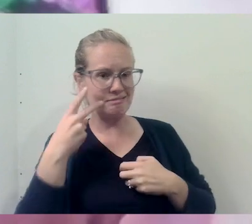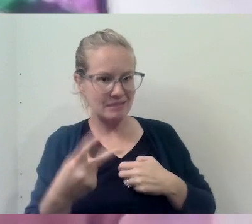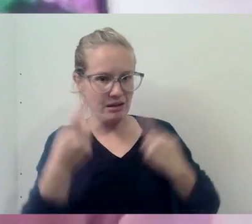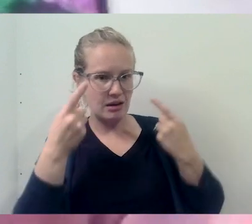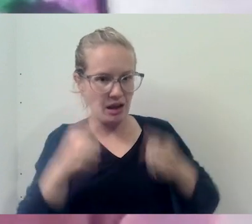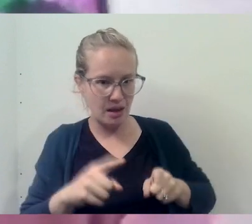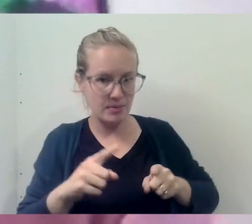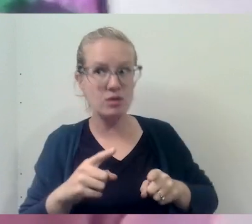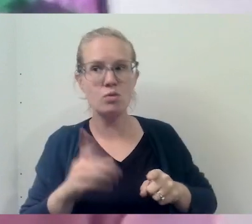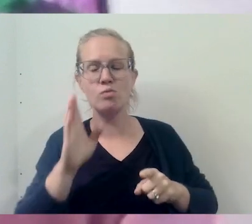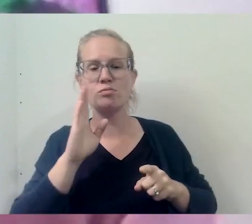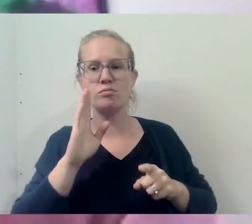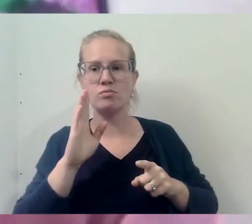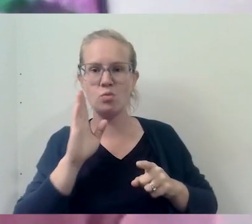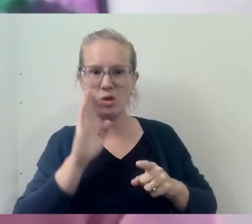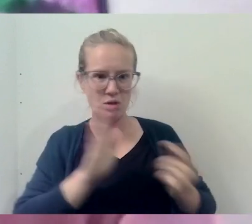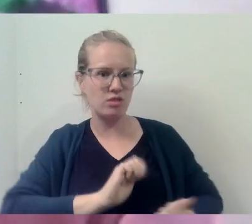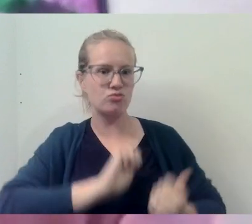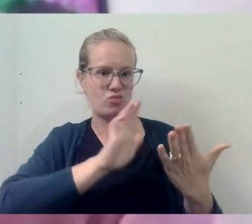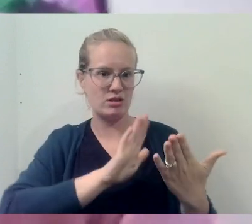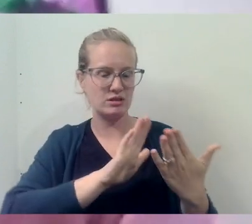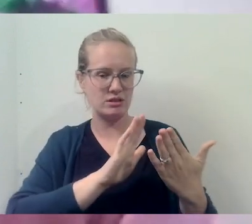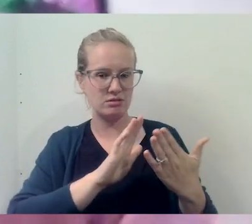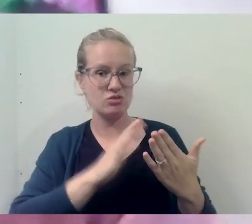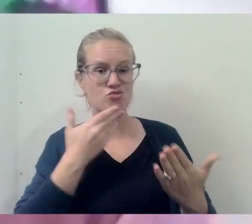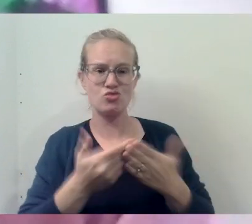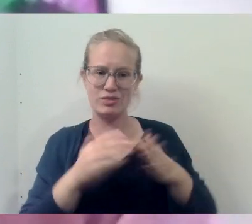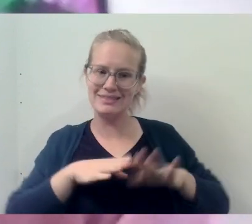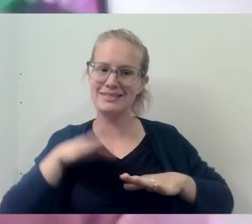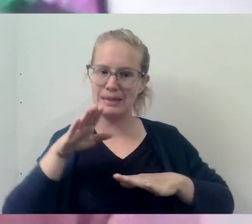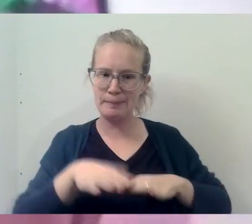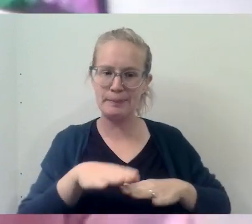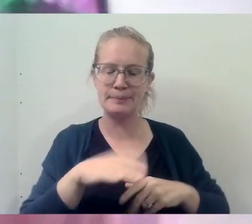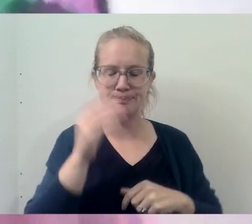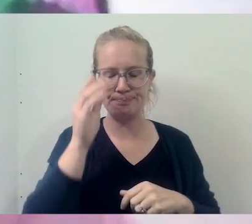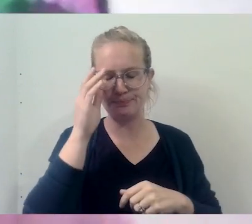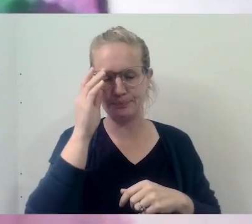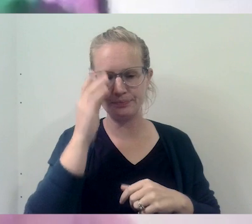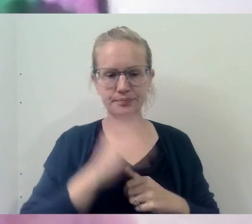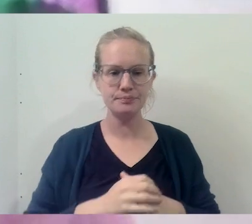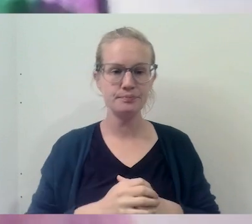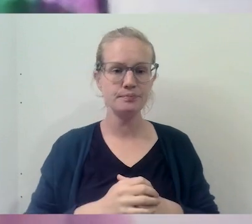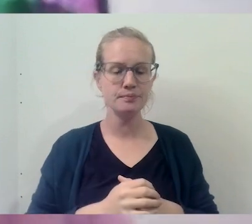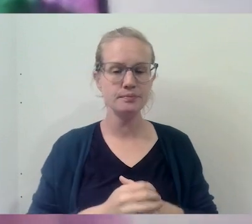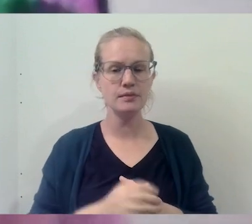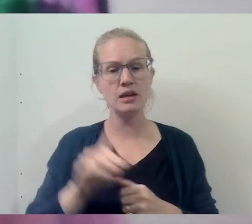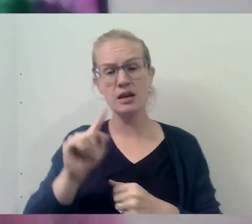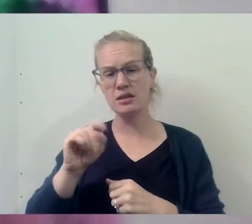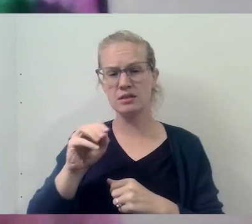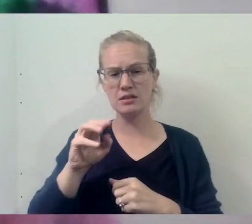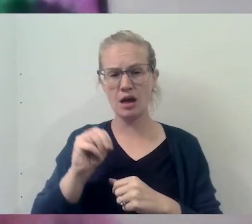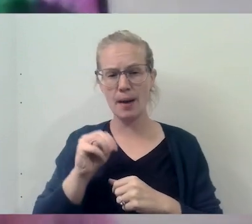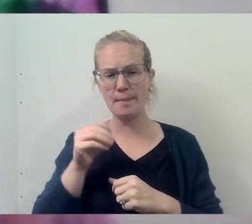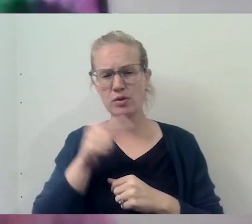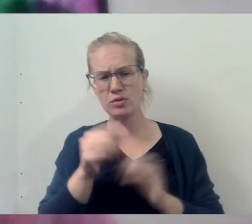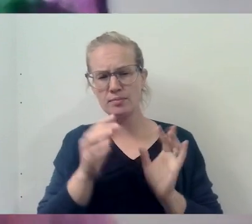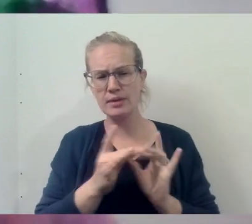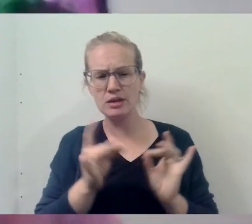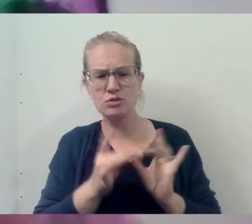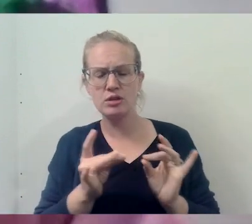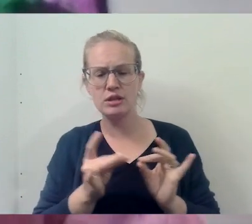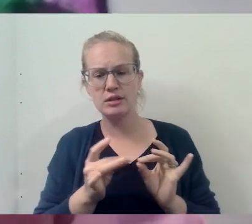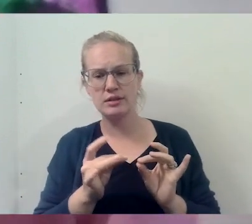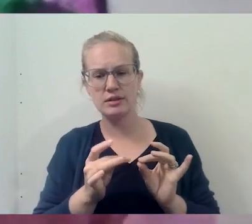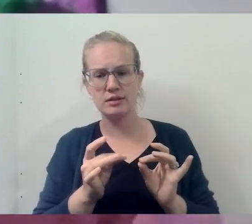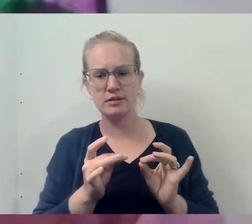and we are going to do something about it. It's a good step in the right direction. Tom, you kind of talked about